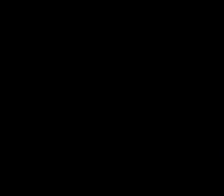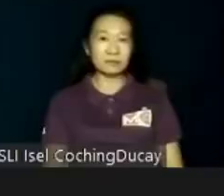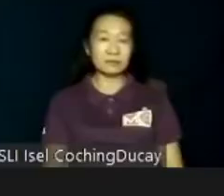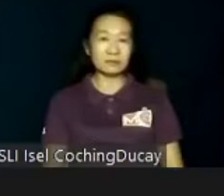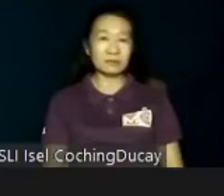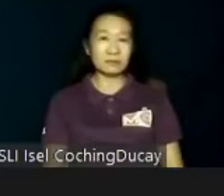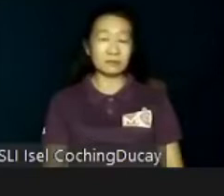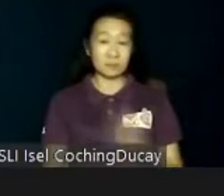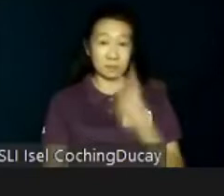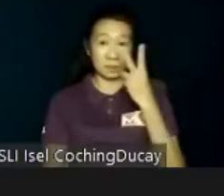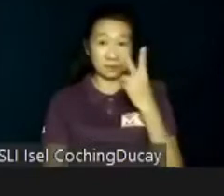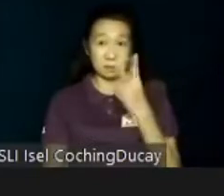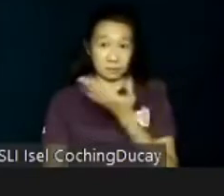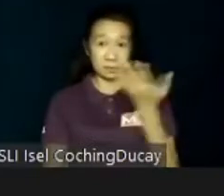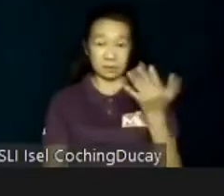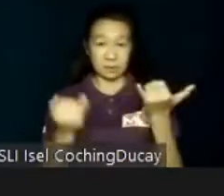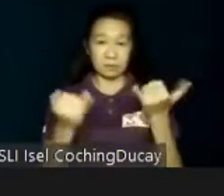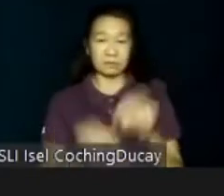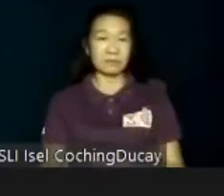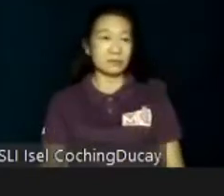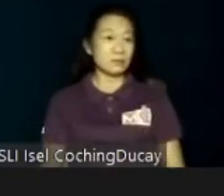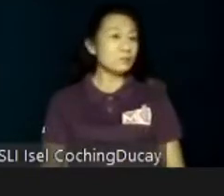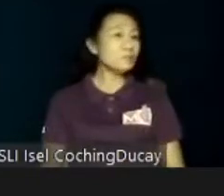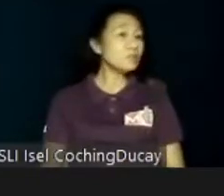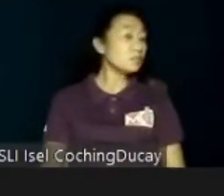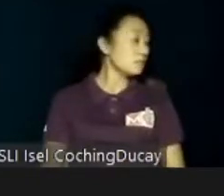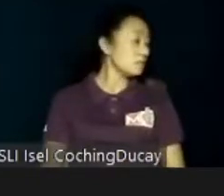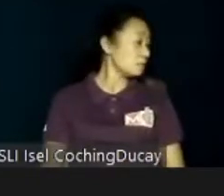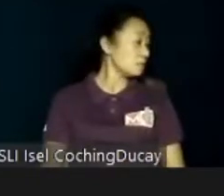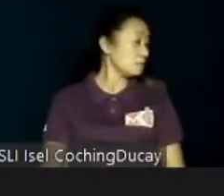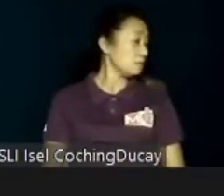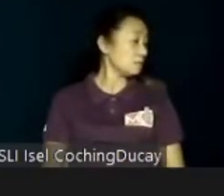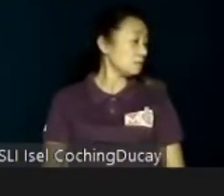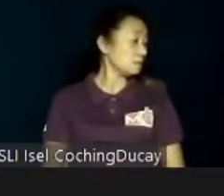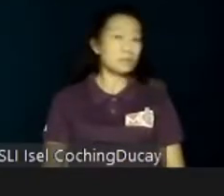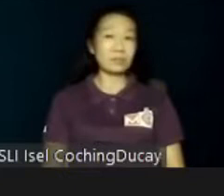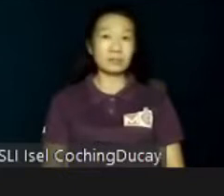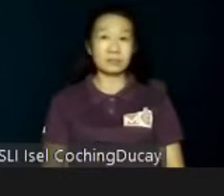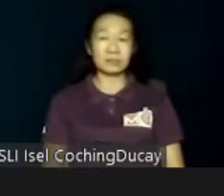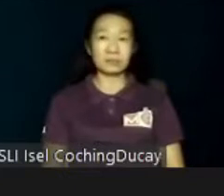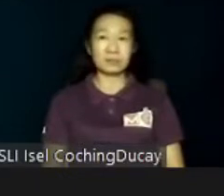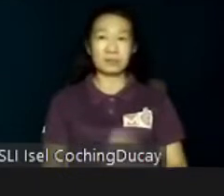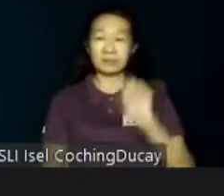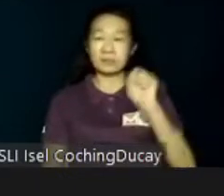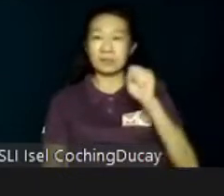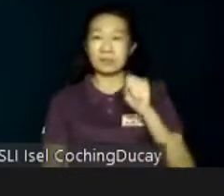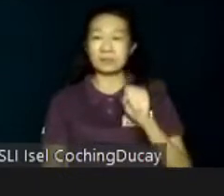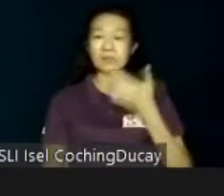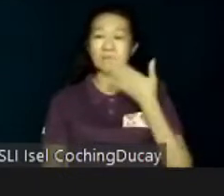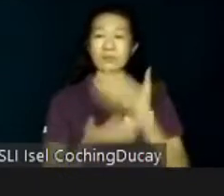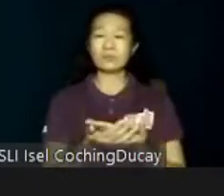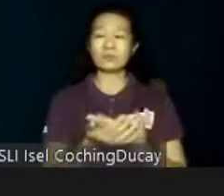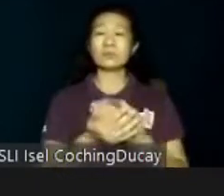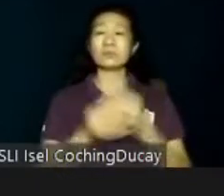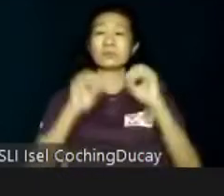Do you see it now? All right. Yes, Teacher Archie. Yeah, good afternoon, Teacher